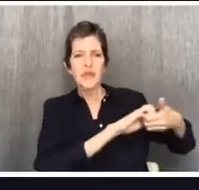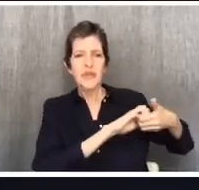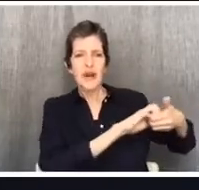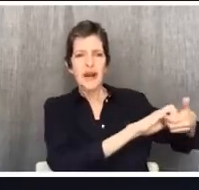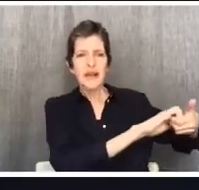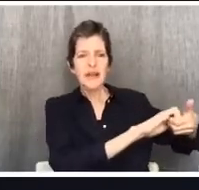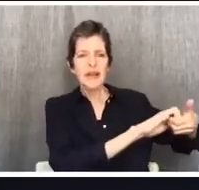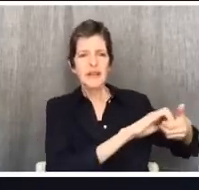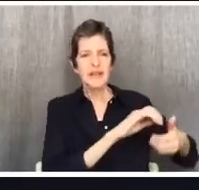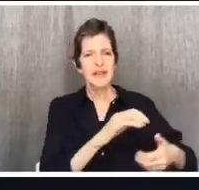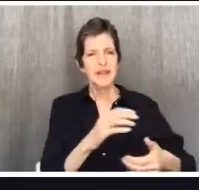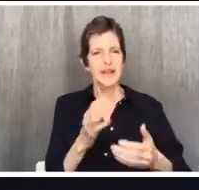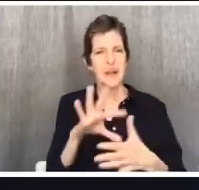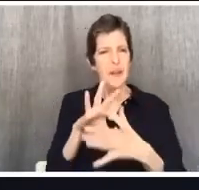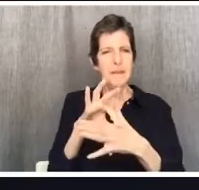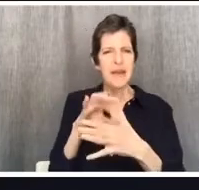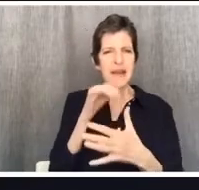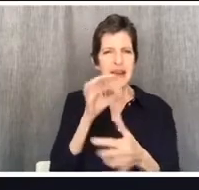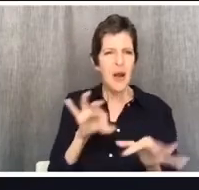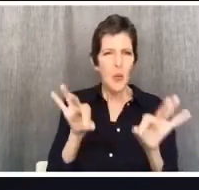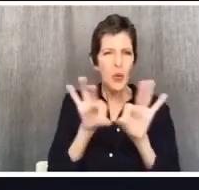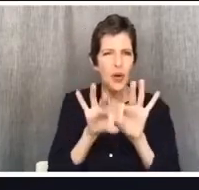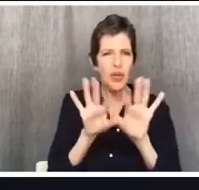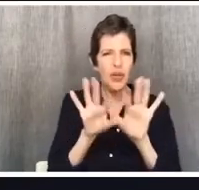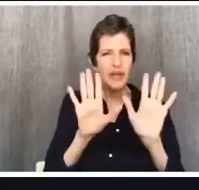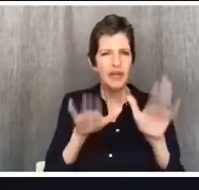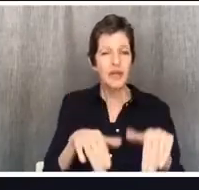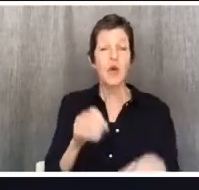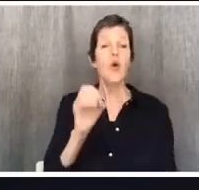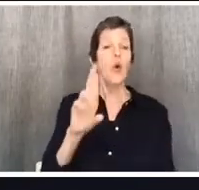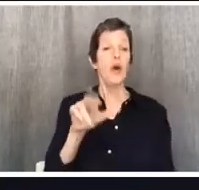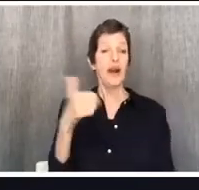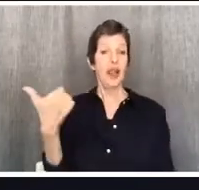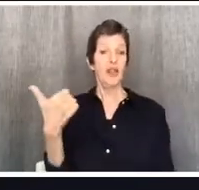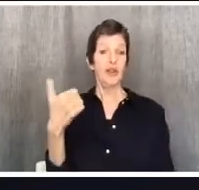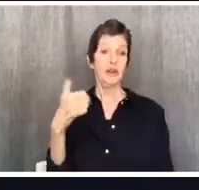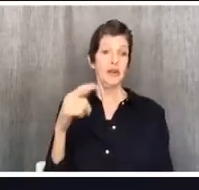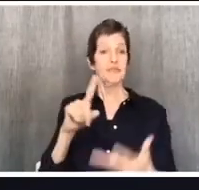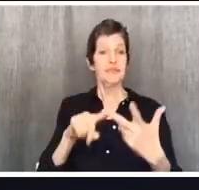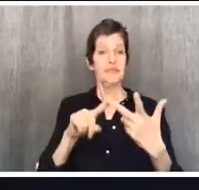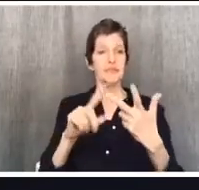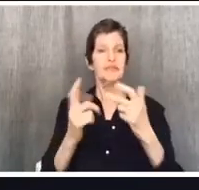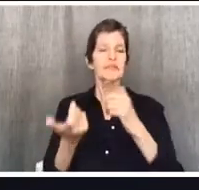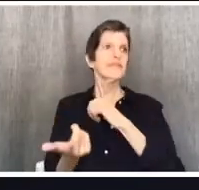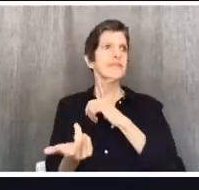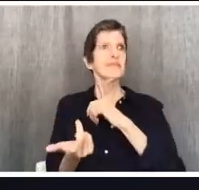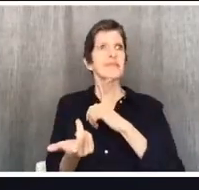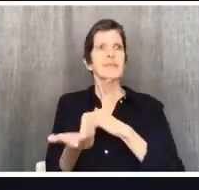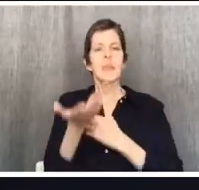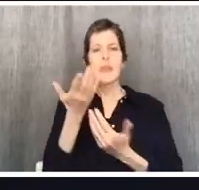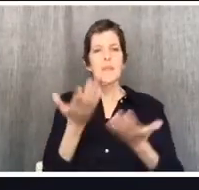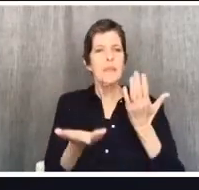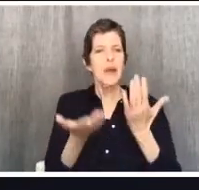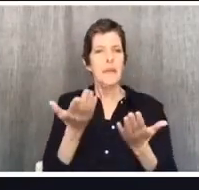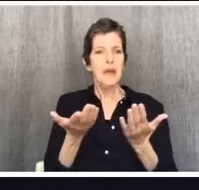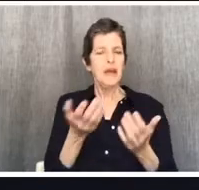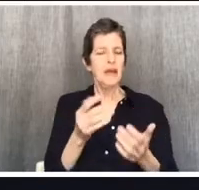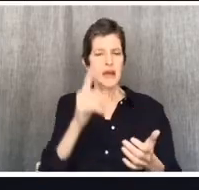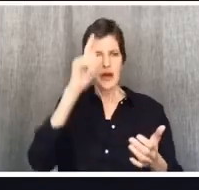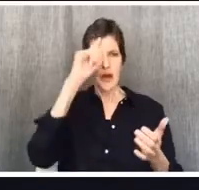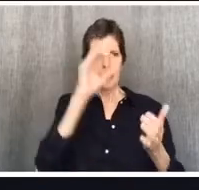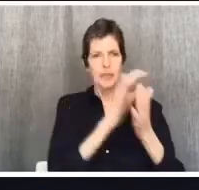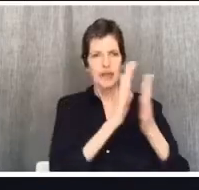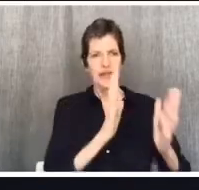Another one is this, a believer is tempted. The third scenario is maybe there's a believer there with you who's a former